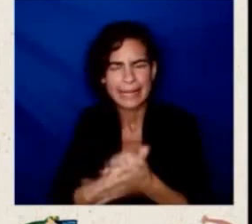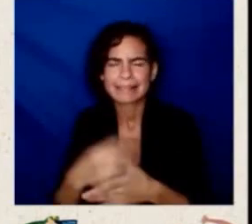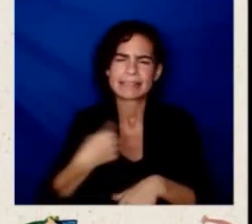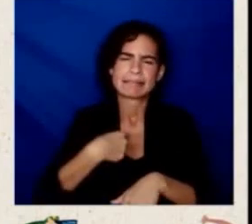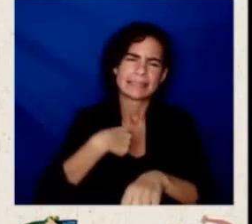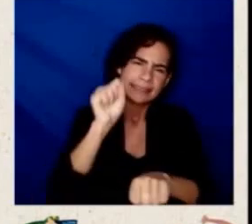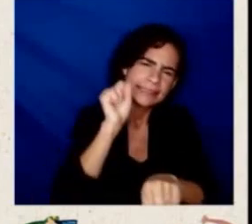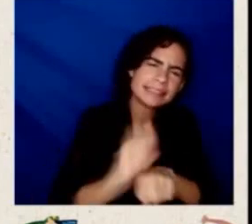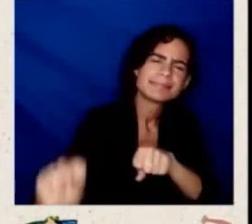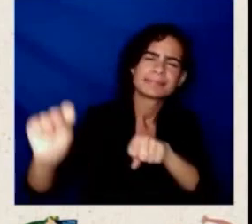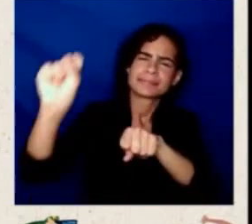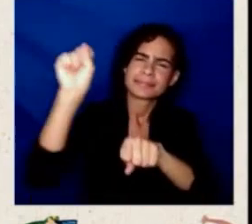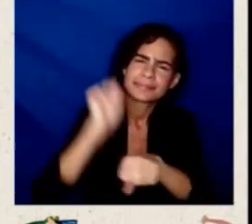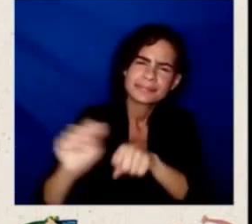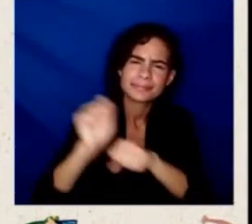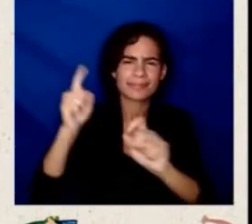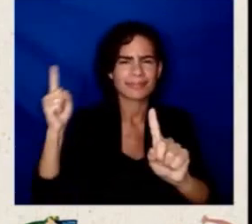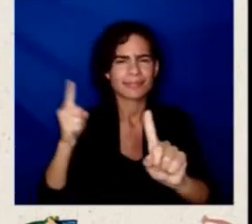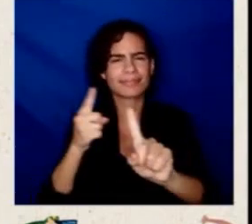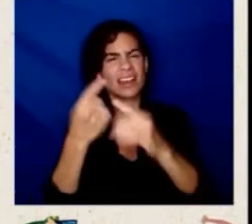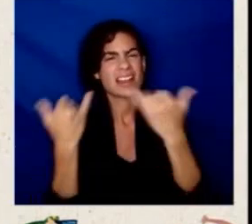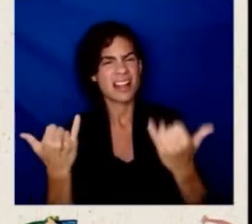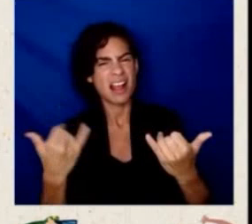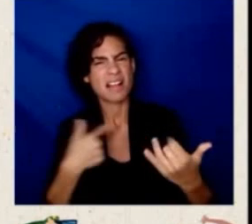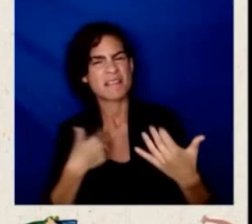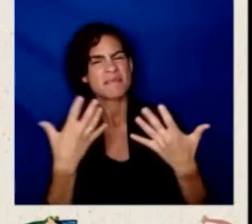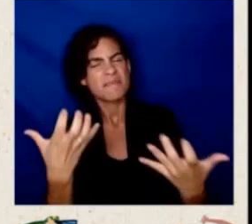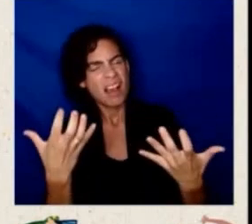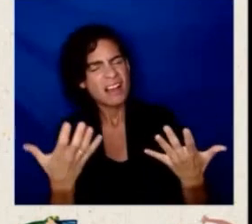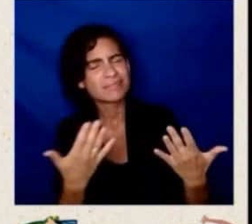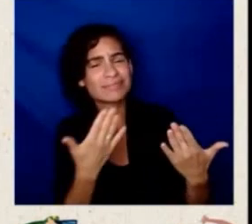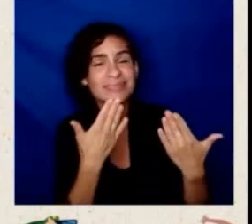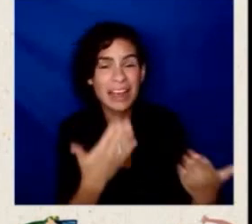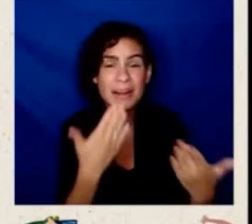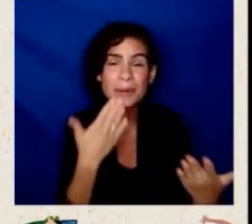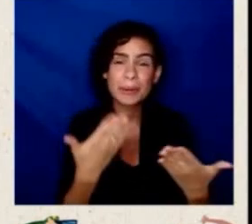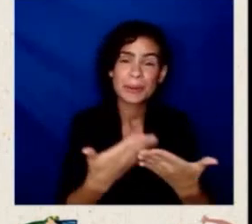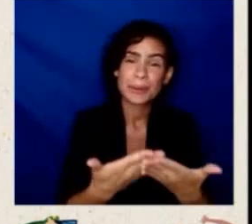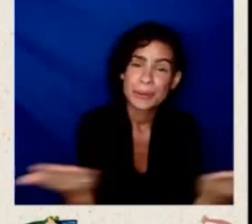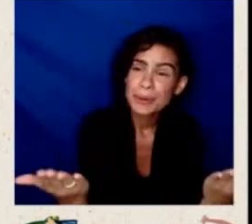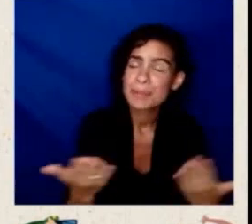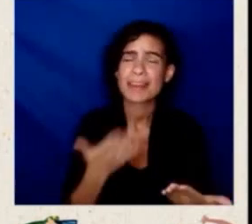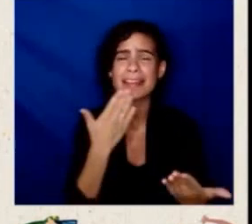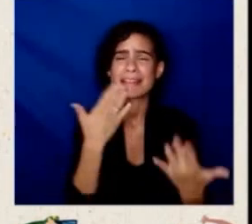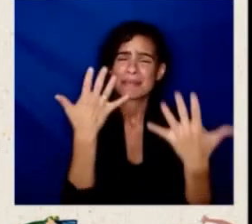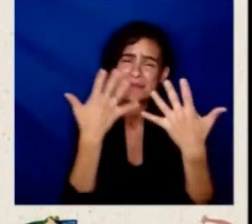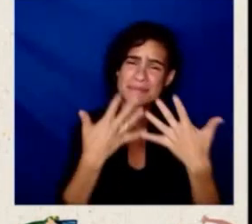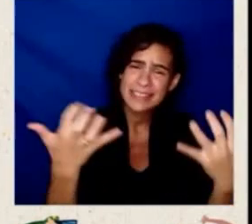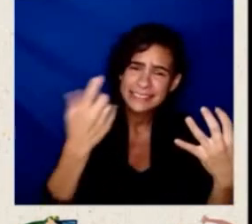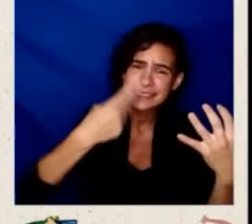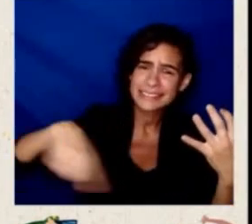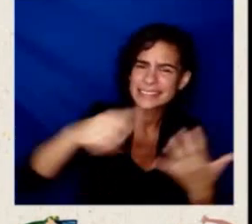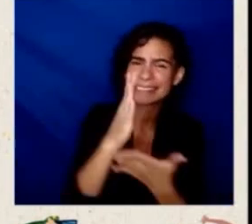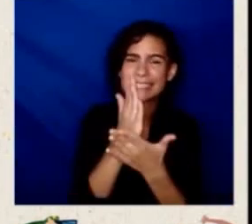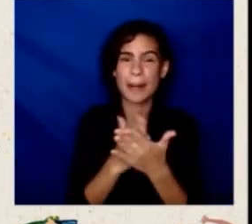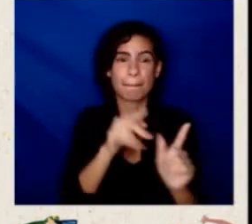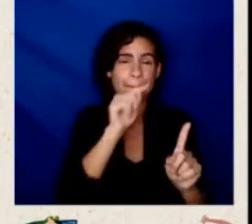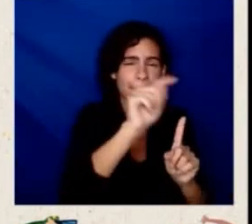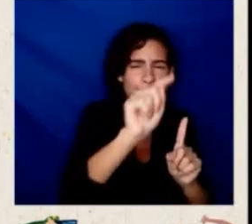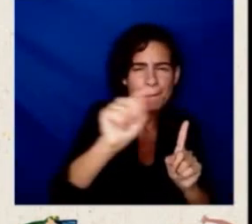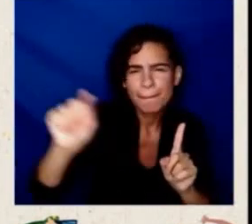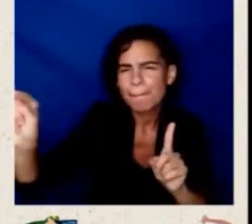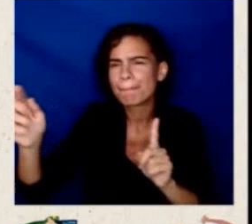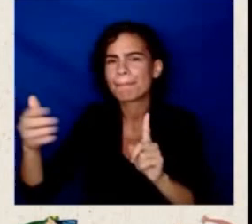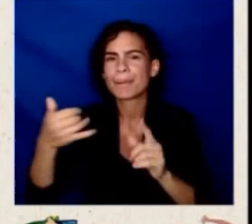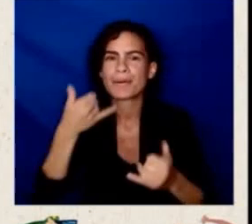you. And so, probably the first thing I should do is say thank you to those who are watching, because I know some of you made calls when you were hearing about who the president might